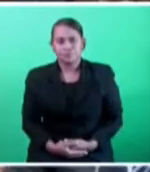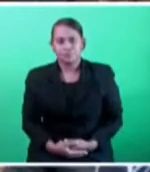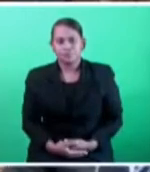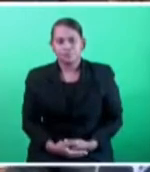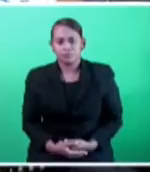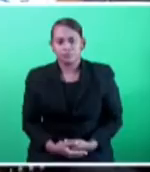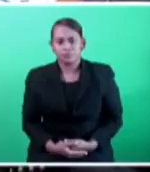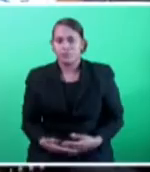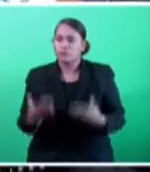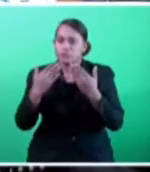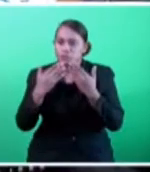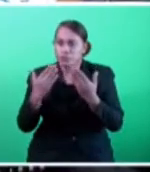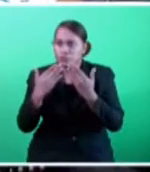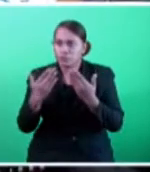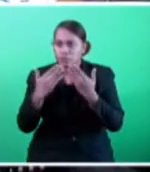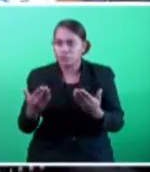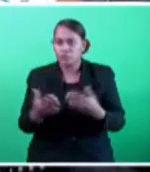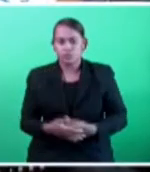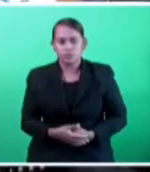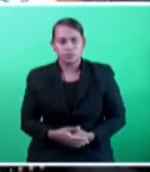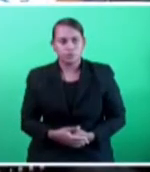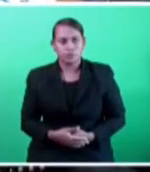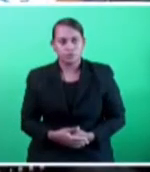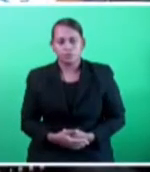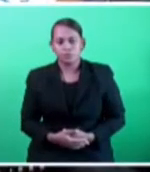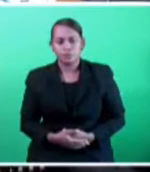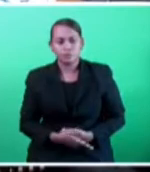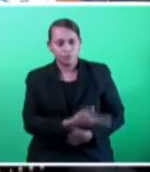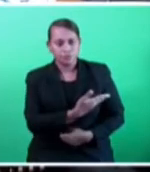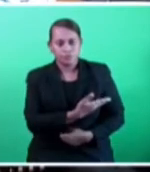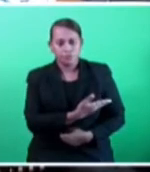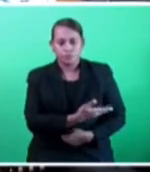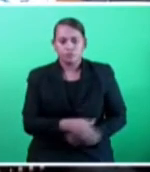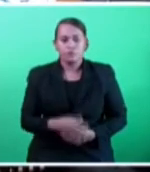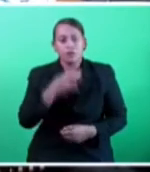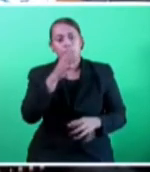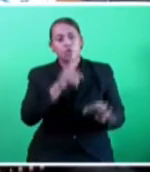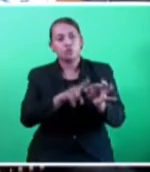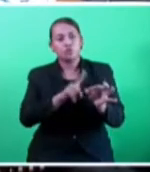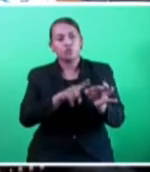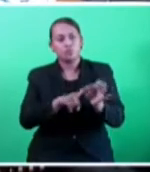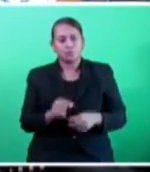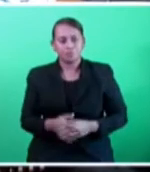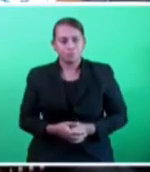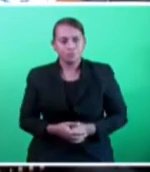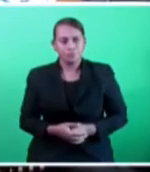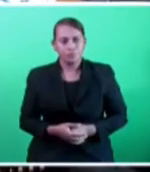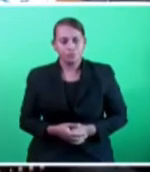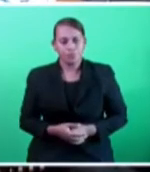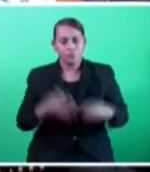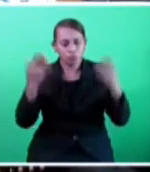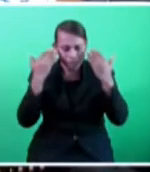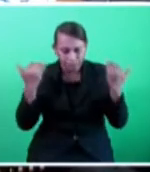Honourable Mr. Honourable William Nga-Woga, supplemental question? Honourable Speaker, the